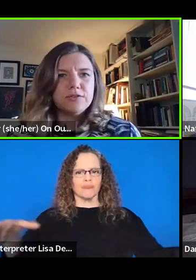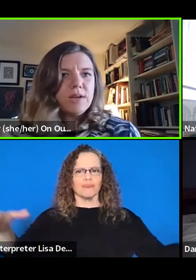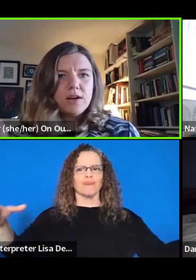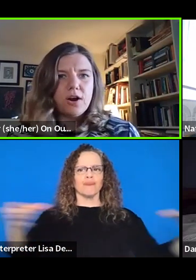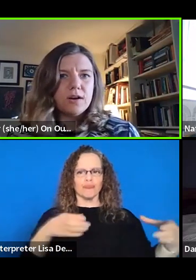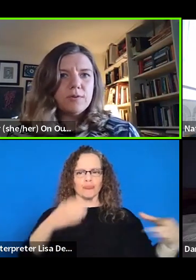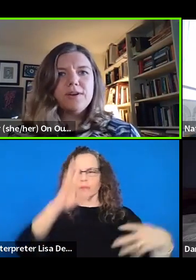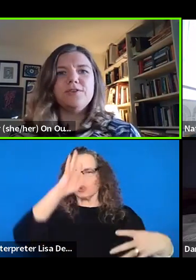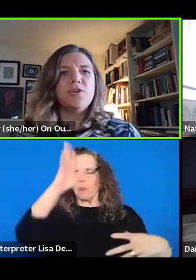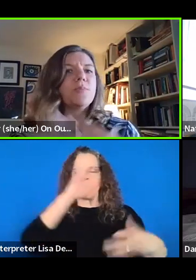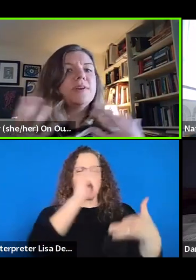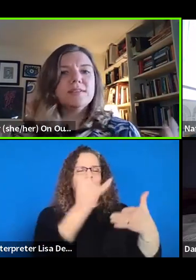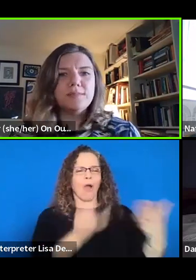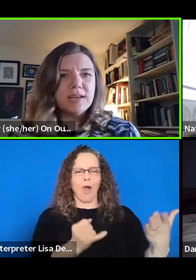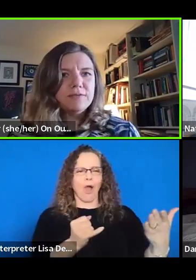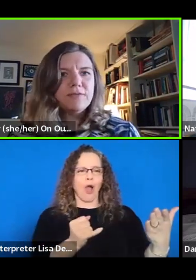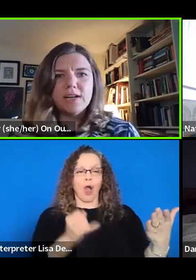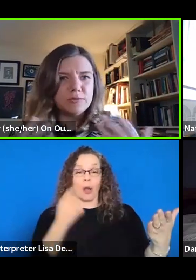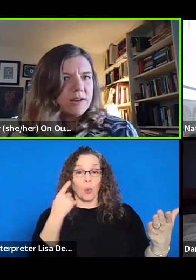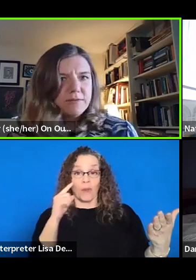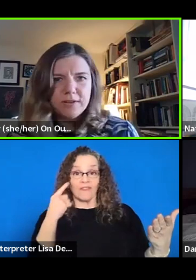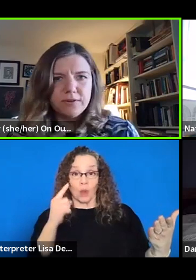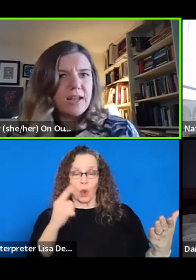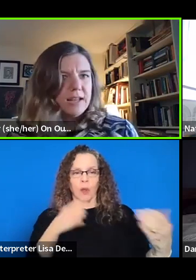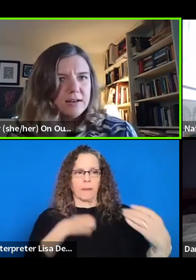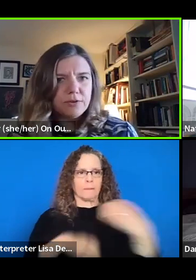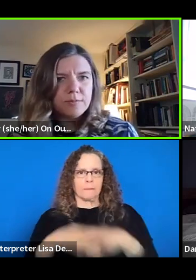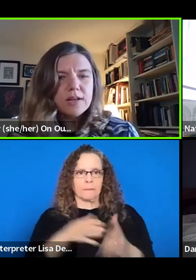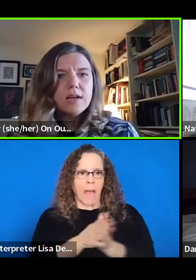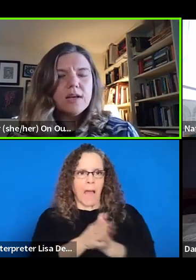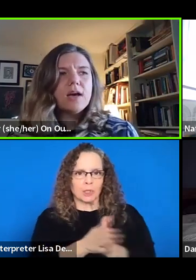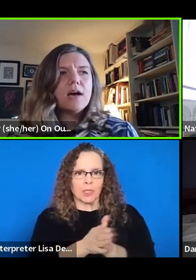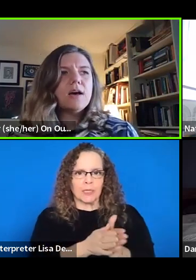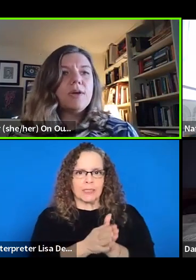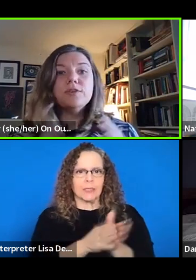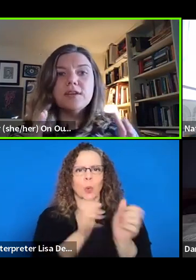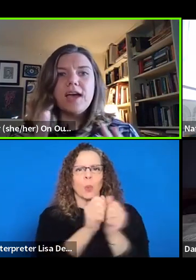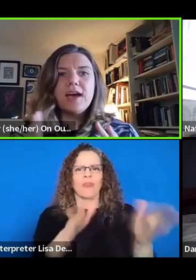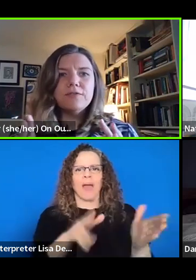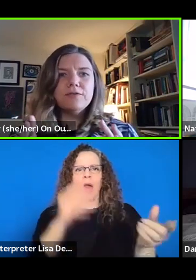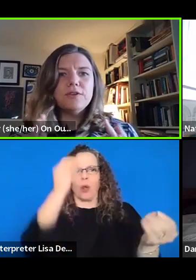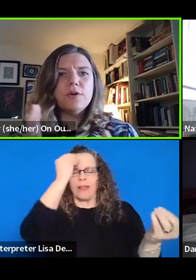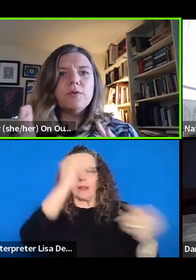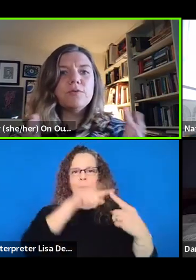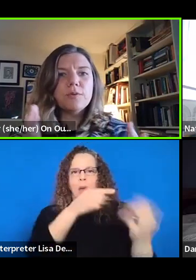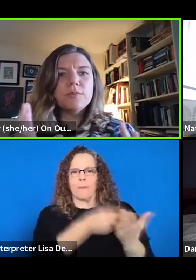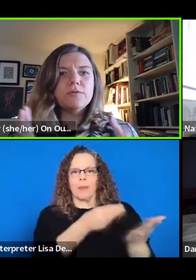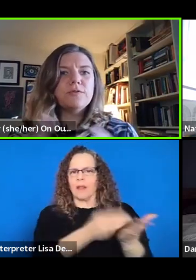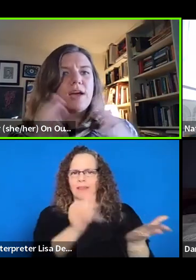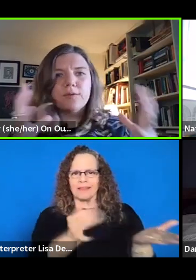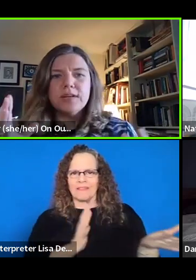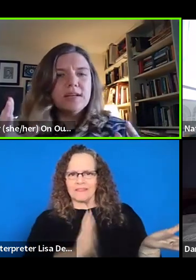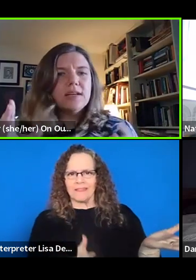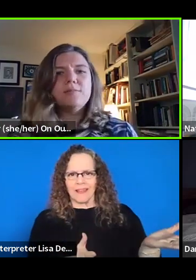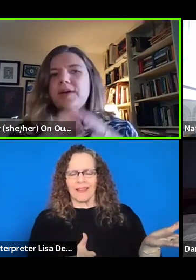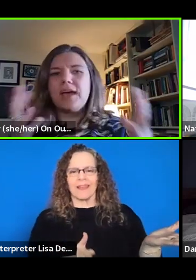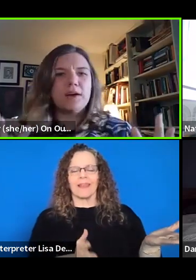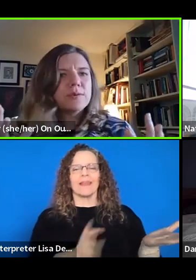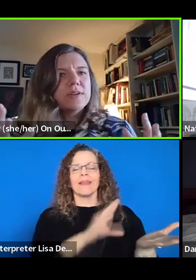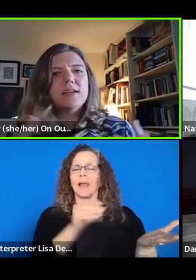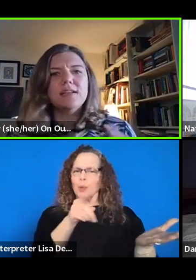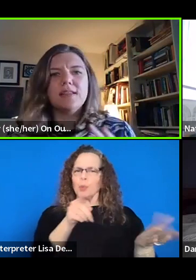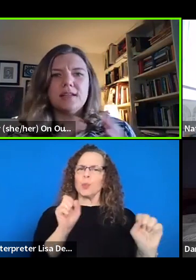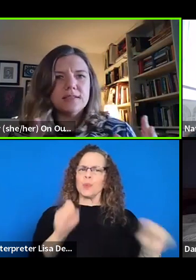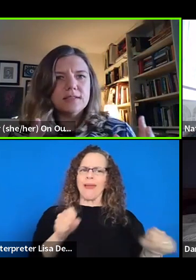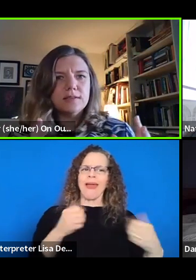the passion of making art and nobody is making financial benefit or gain from it. Um, and you can have, you know, a form of equity and